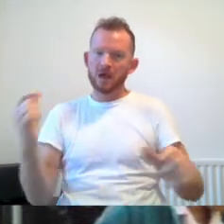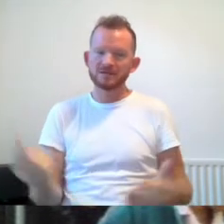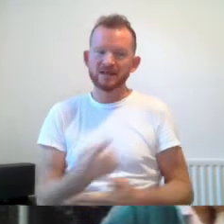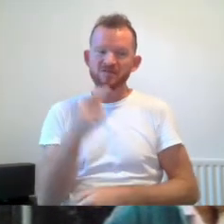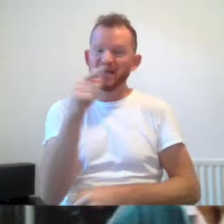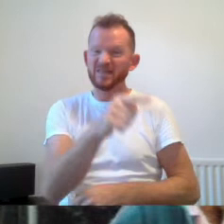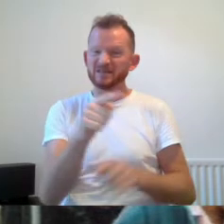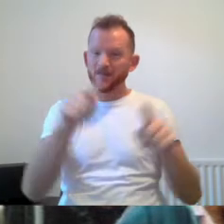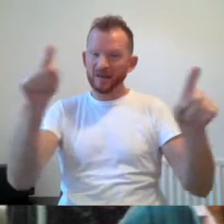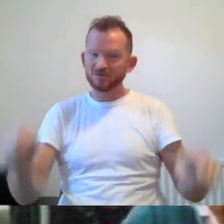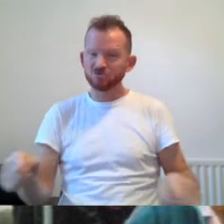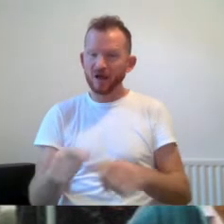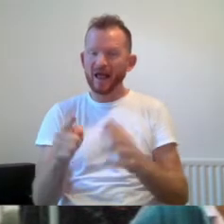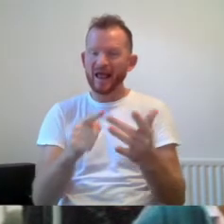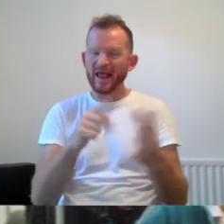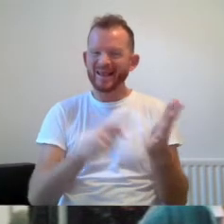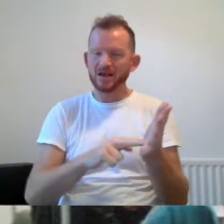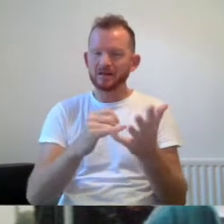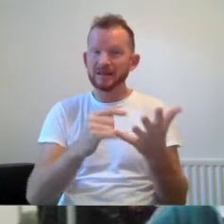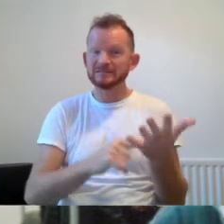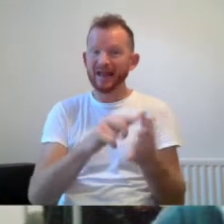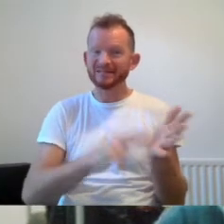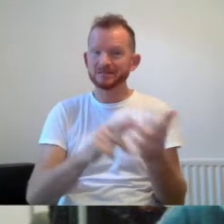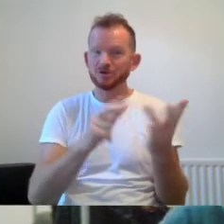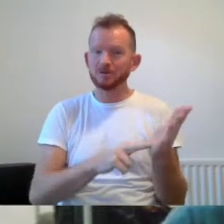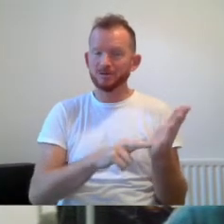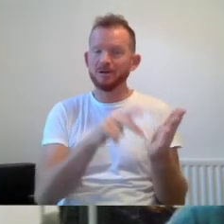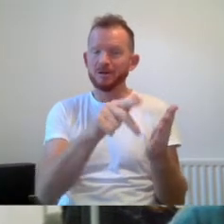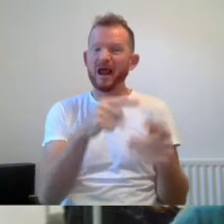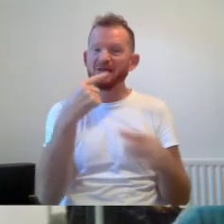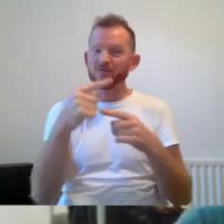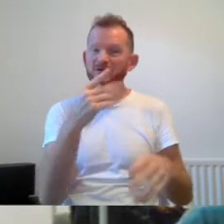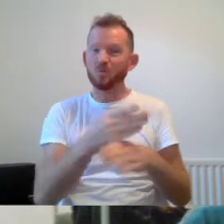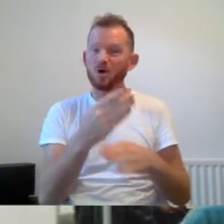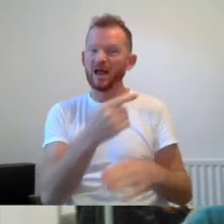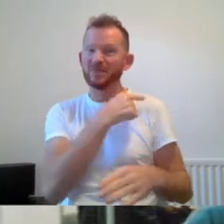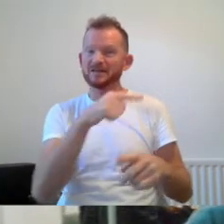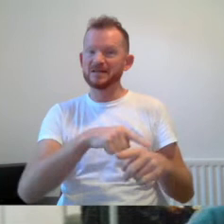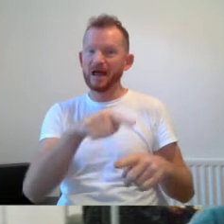Stanton, GMCDP's information worker at that time, on one of these stalls.